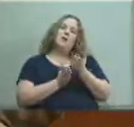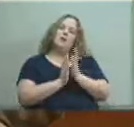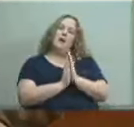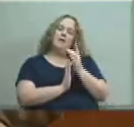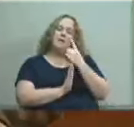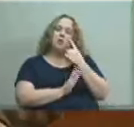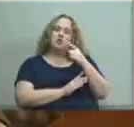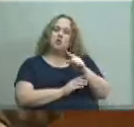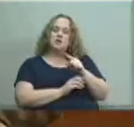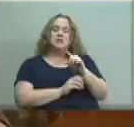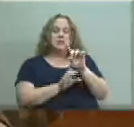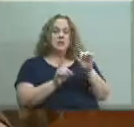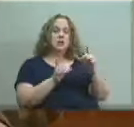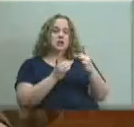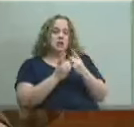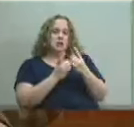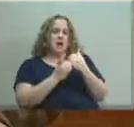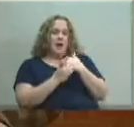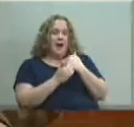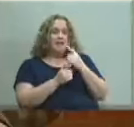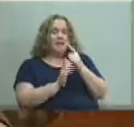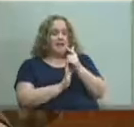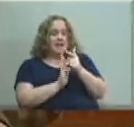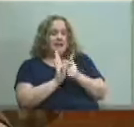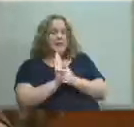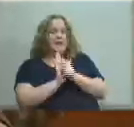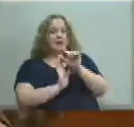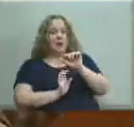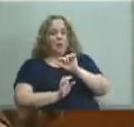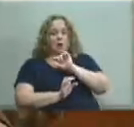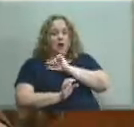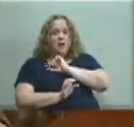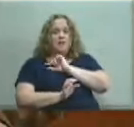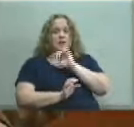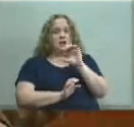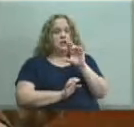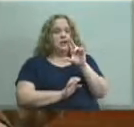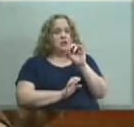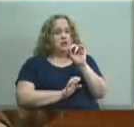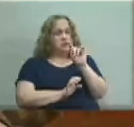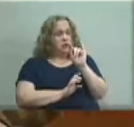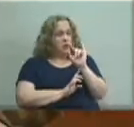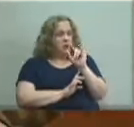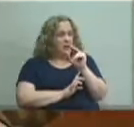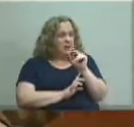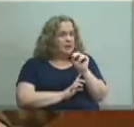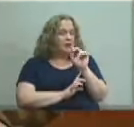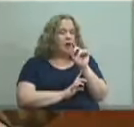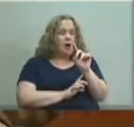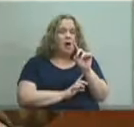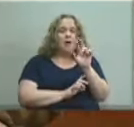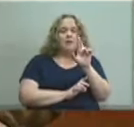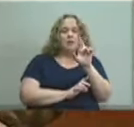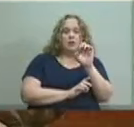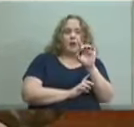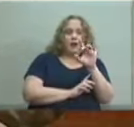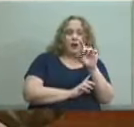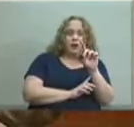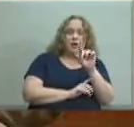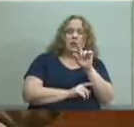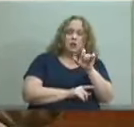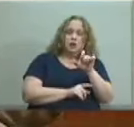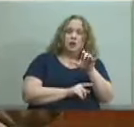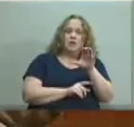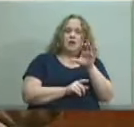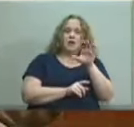does the district have a legally qualified official custodian of records as of last tuesday it was supposedly the executive